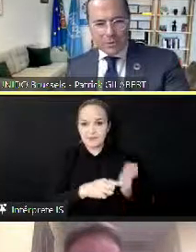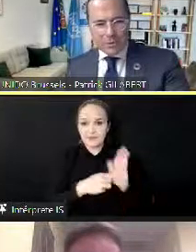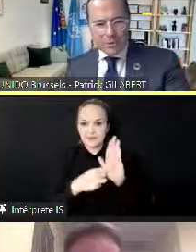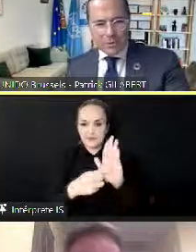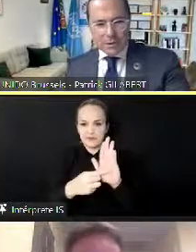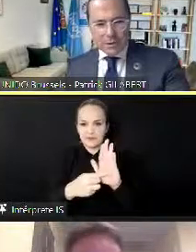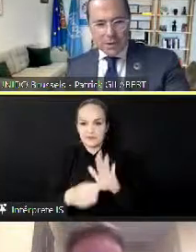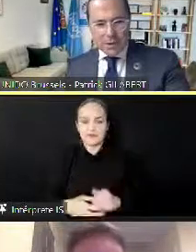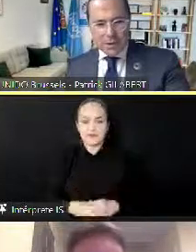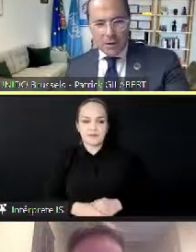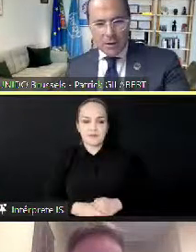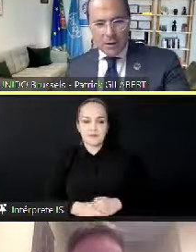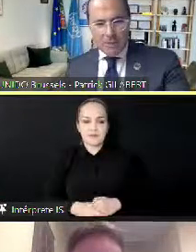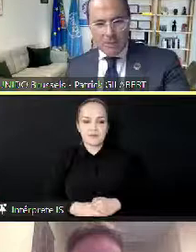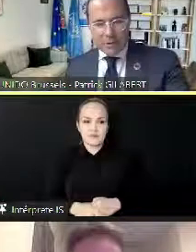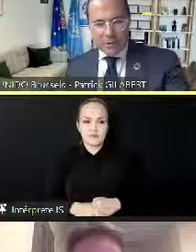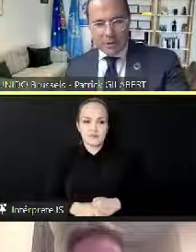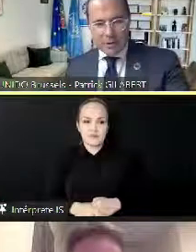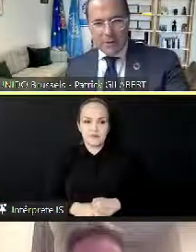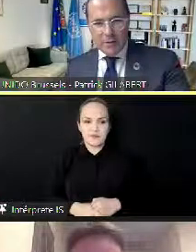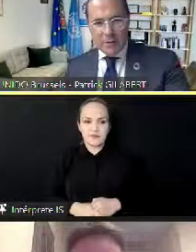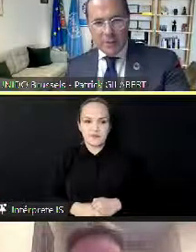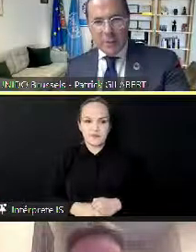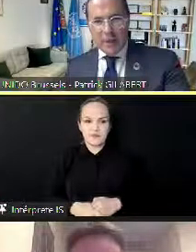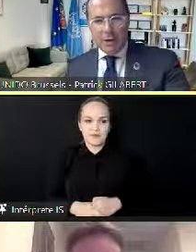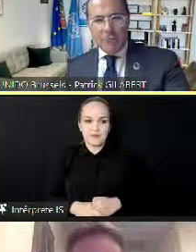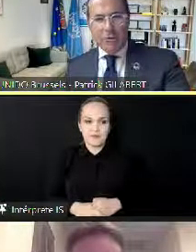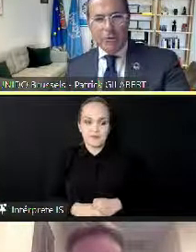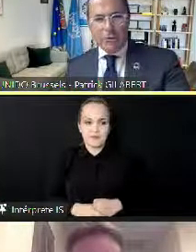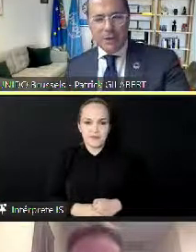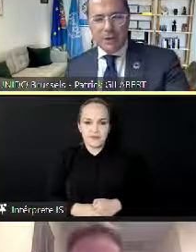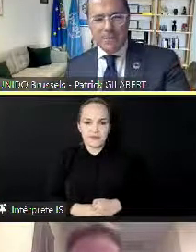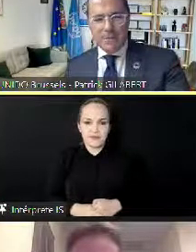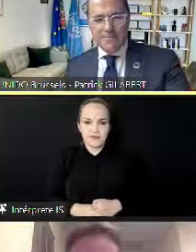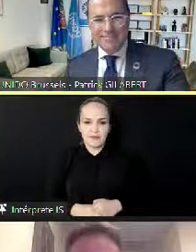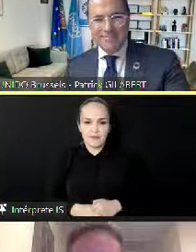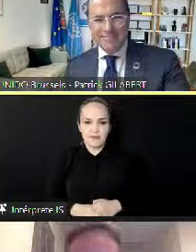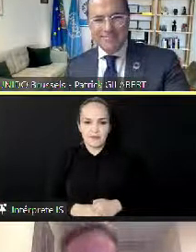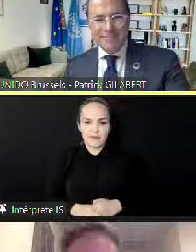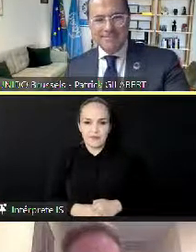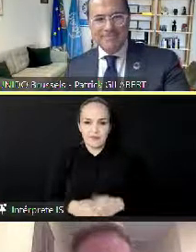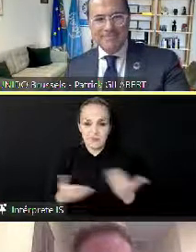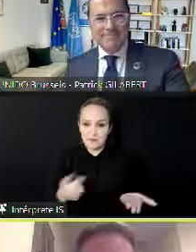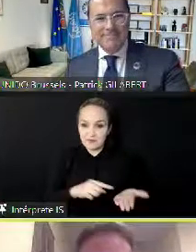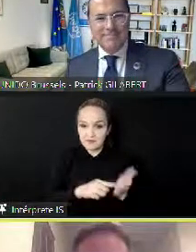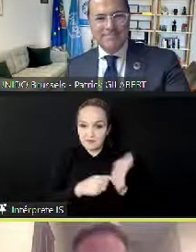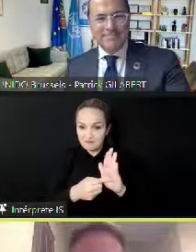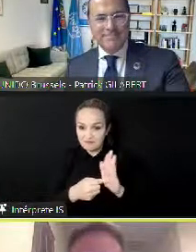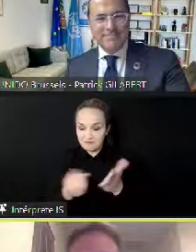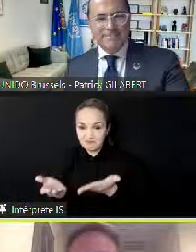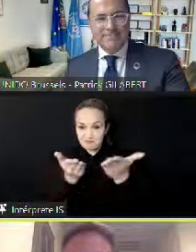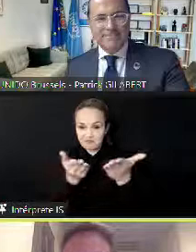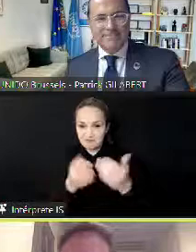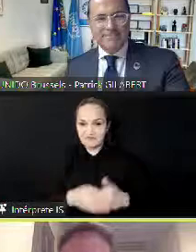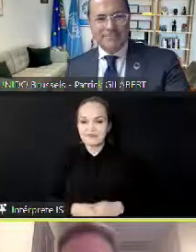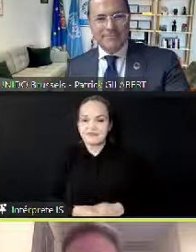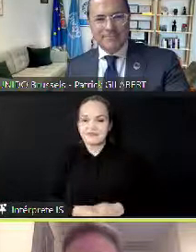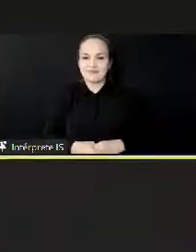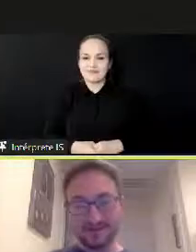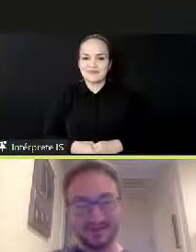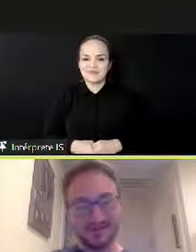with the panel over to you, Shane. Great. Thank you, Patrick.